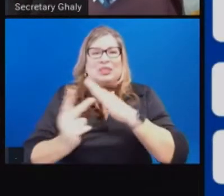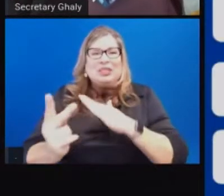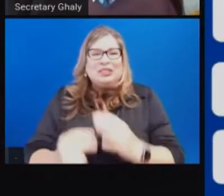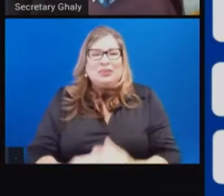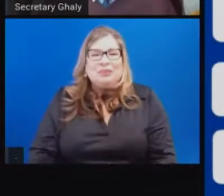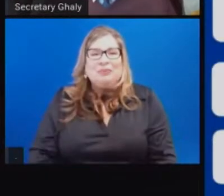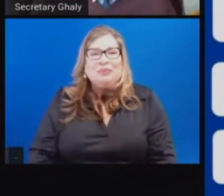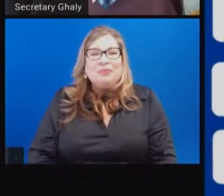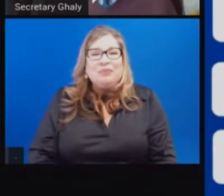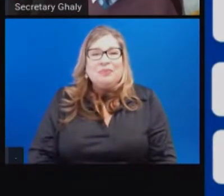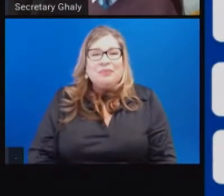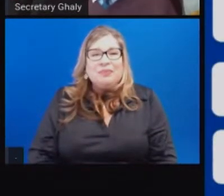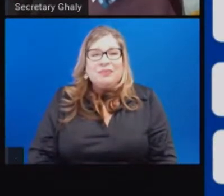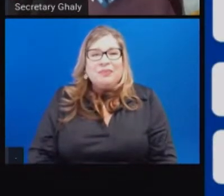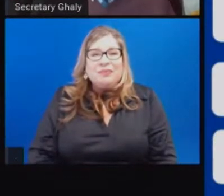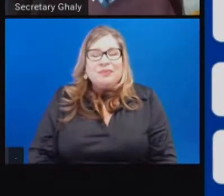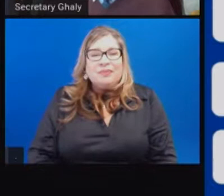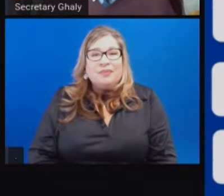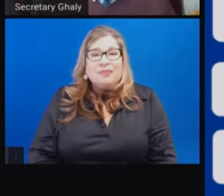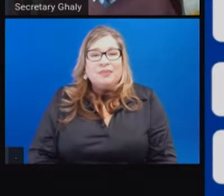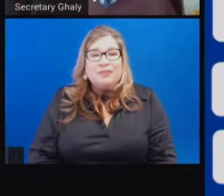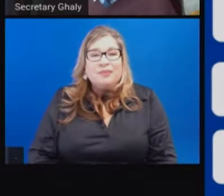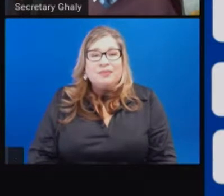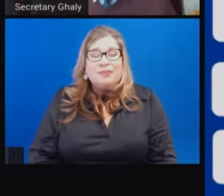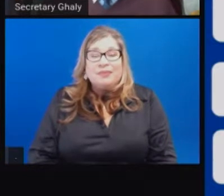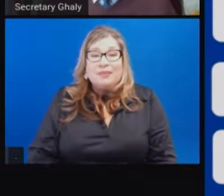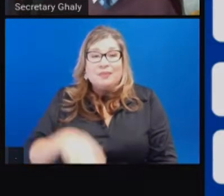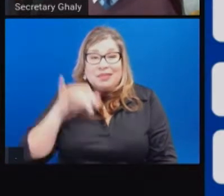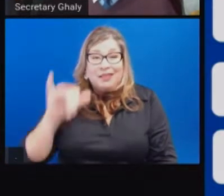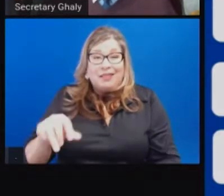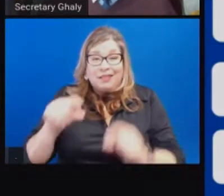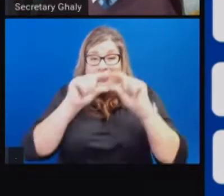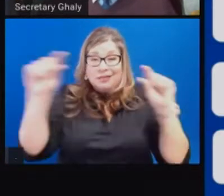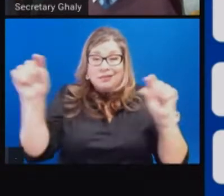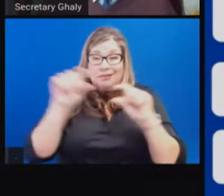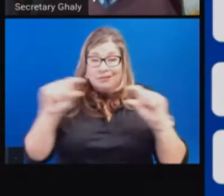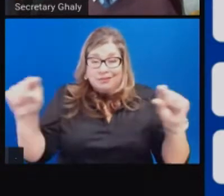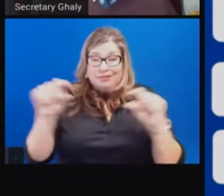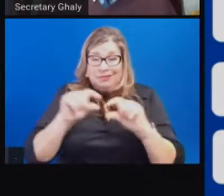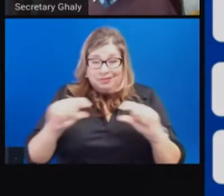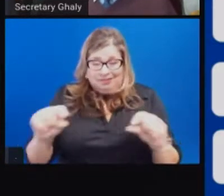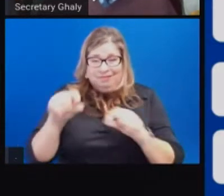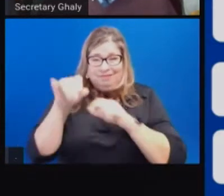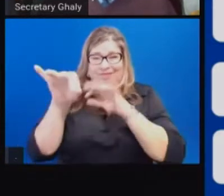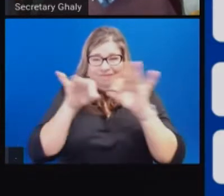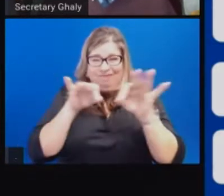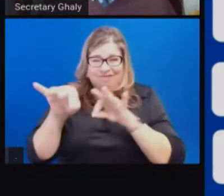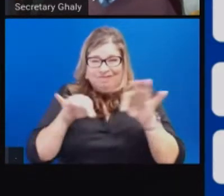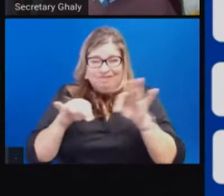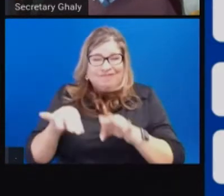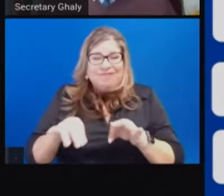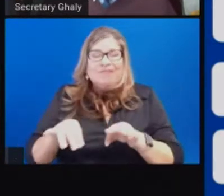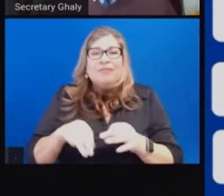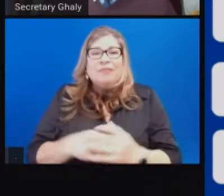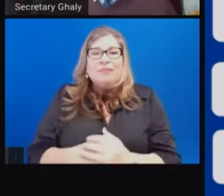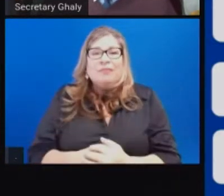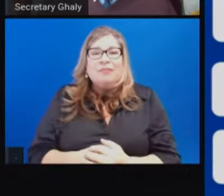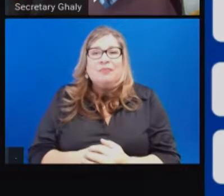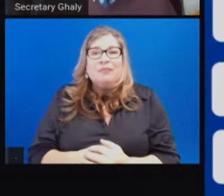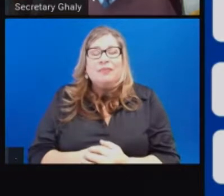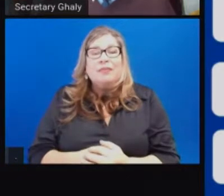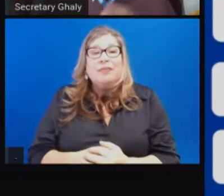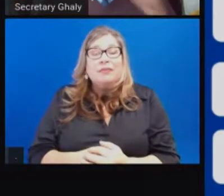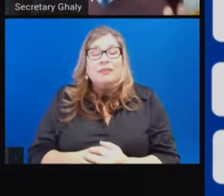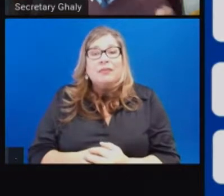So, here we go, a fairly detailed slide, but one that I want to spend a few minutes now going through, but also